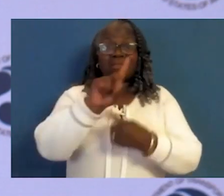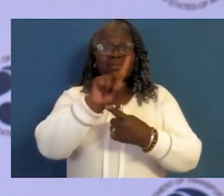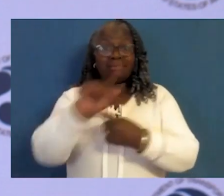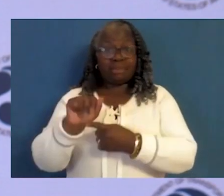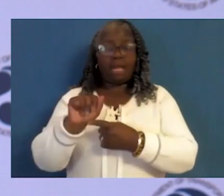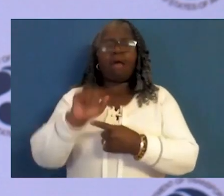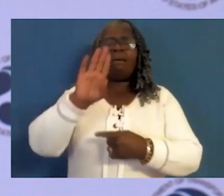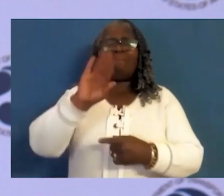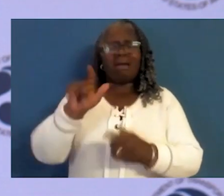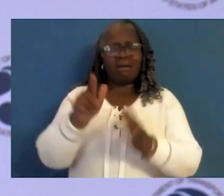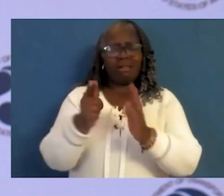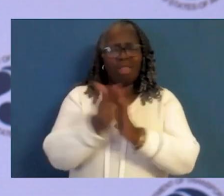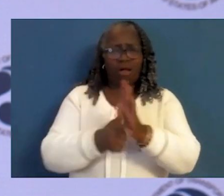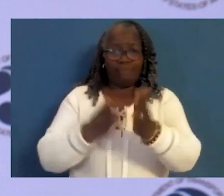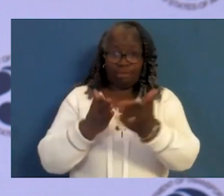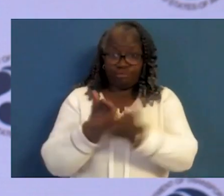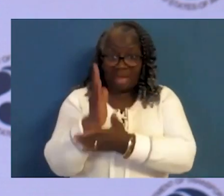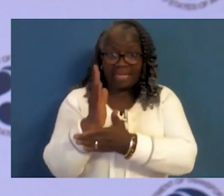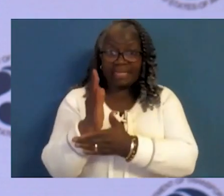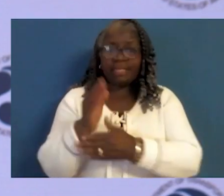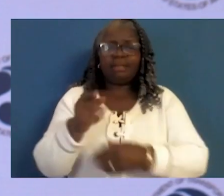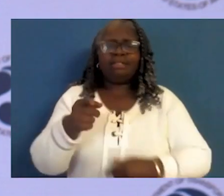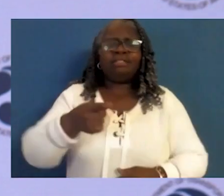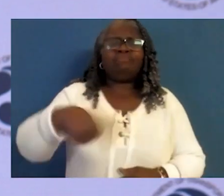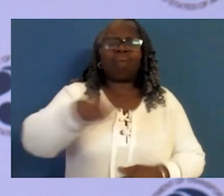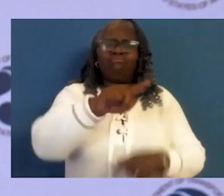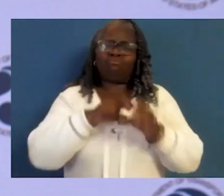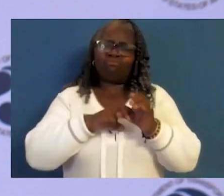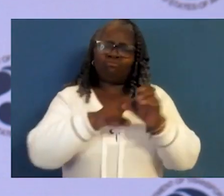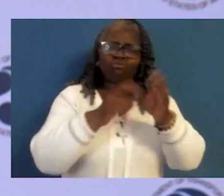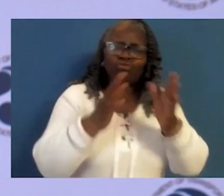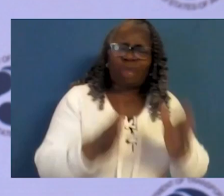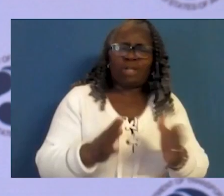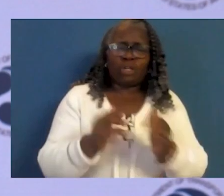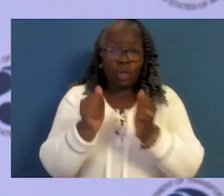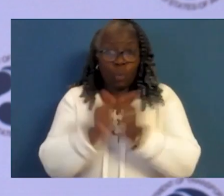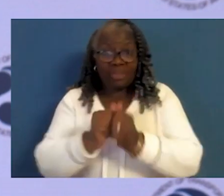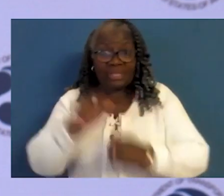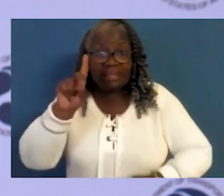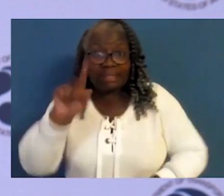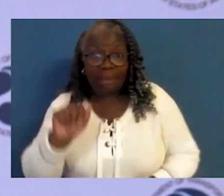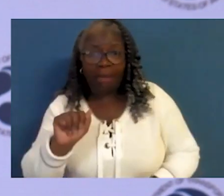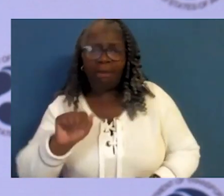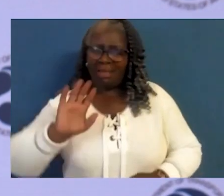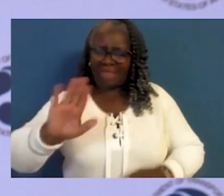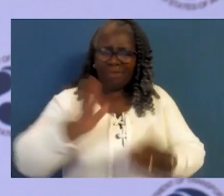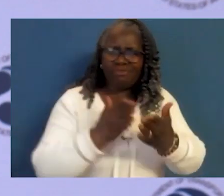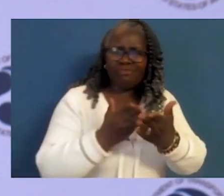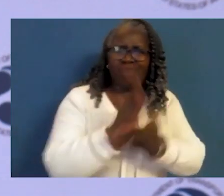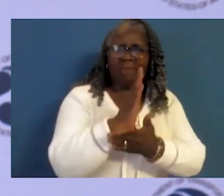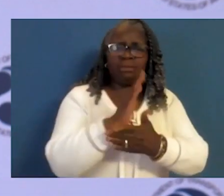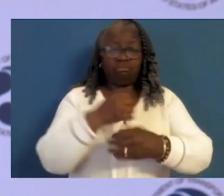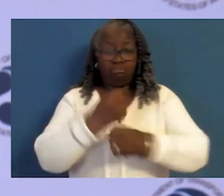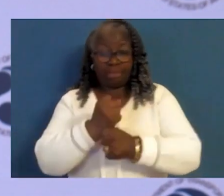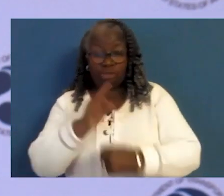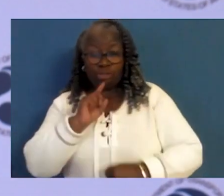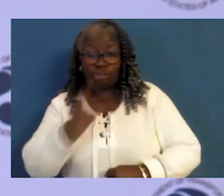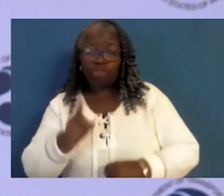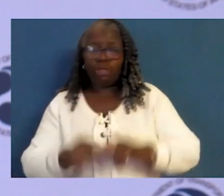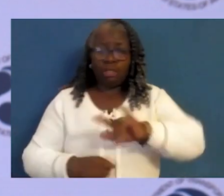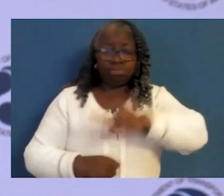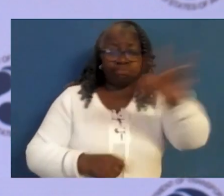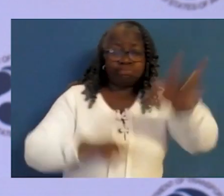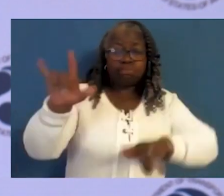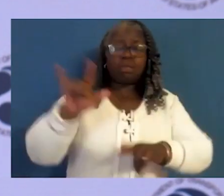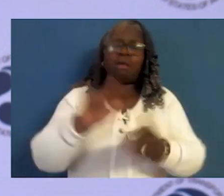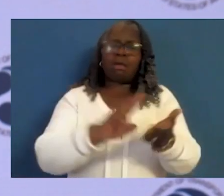Bill of Rights to empower air travelers with disabilities to understand their rights and to help ensure that air carriers and their